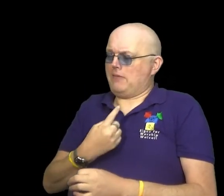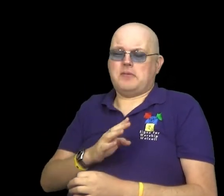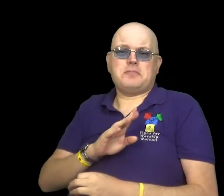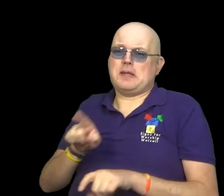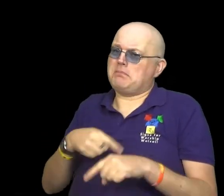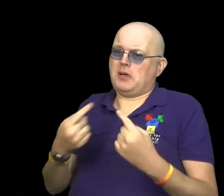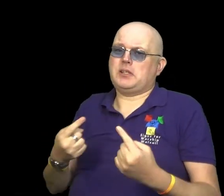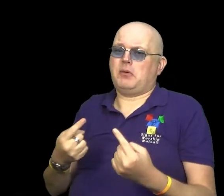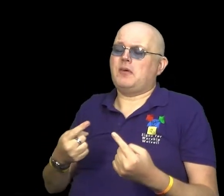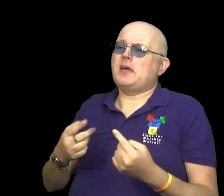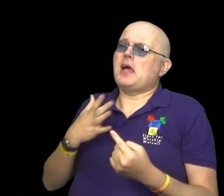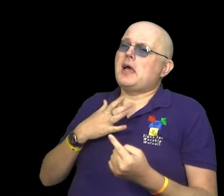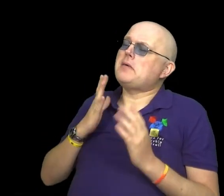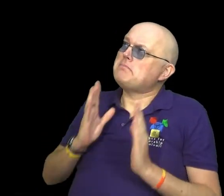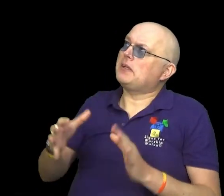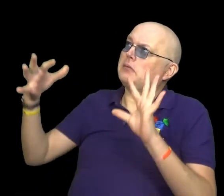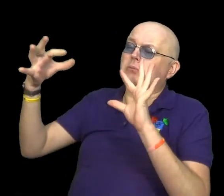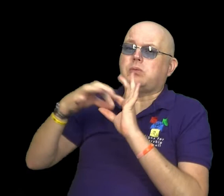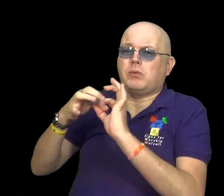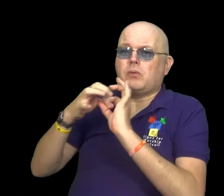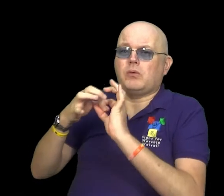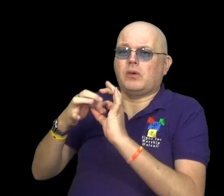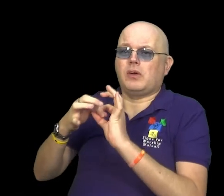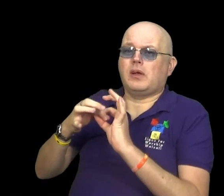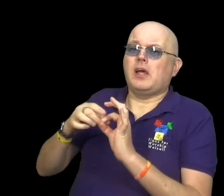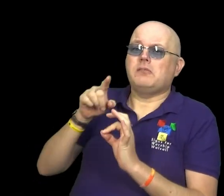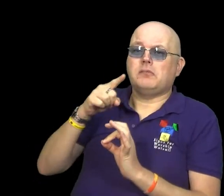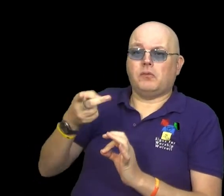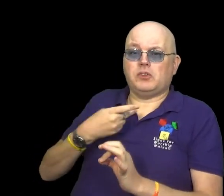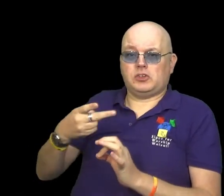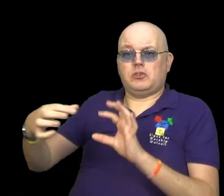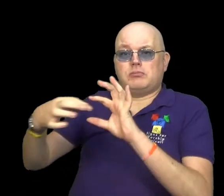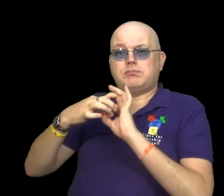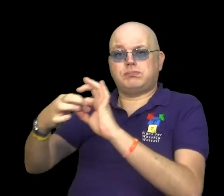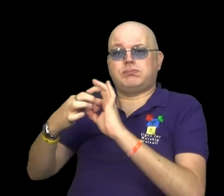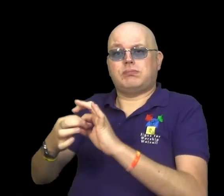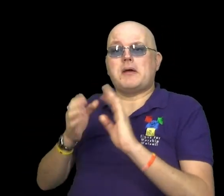remain in the vine. Neither can you bear fruit unless you remain in me.